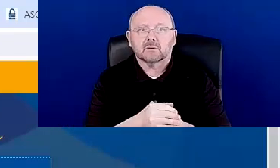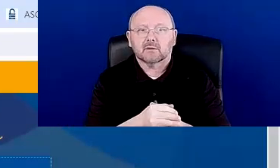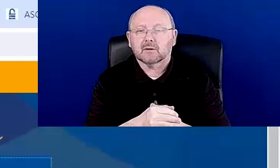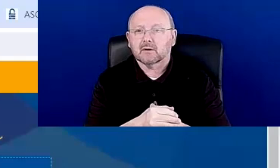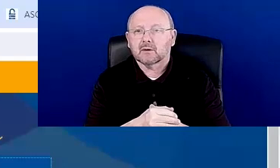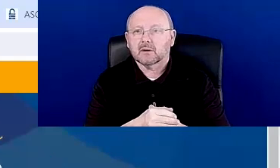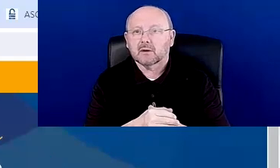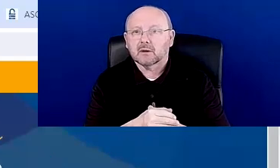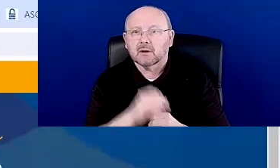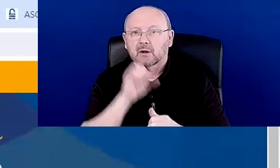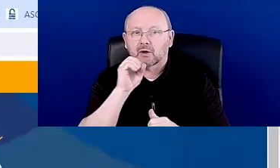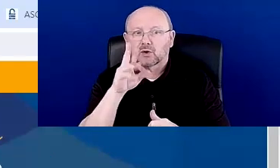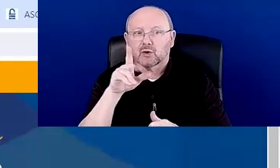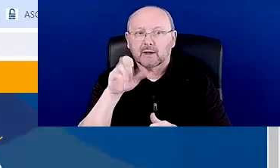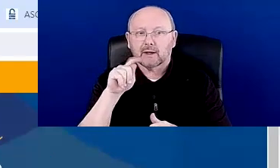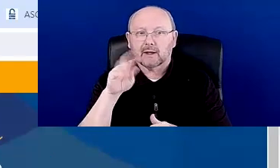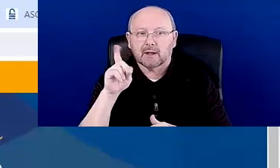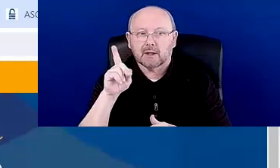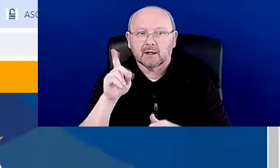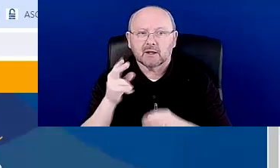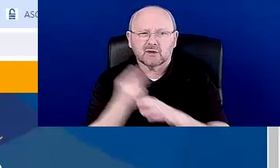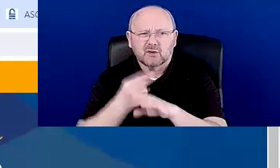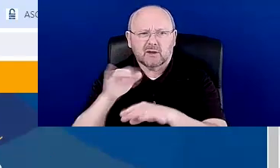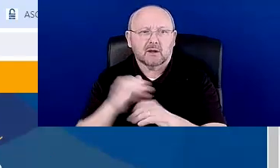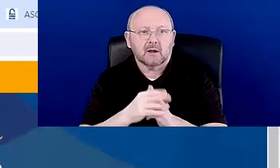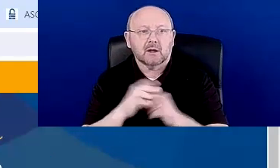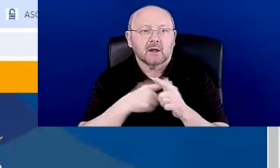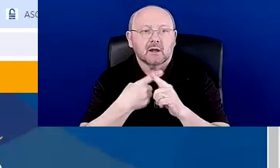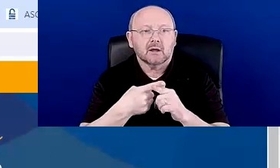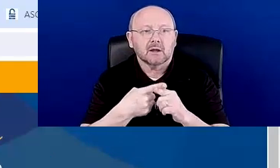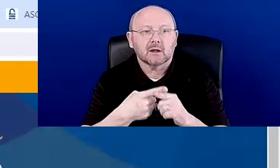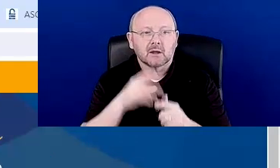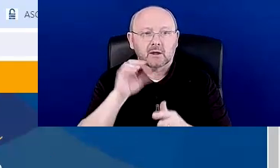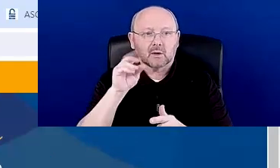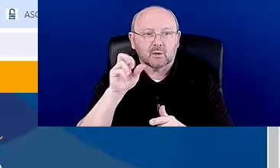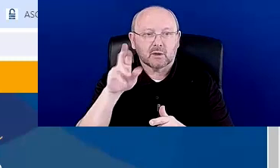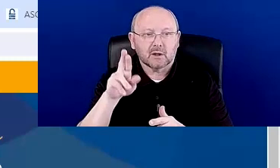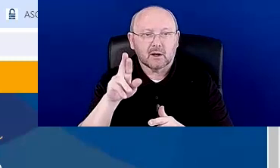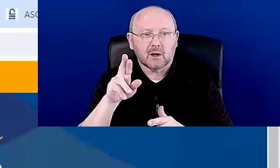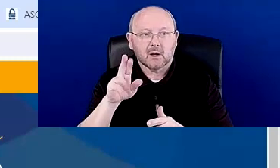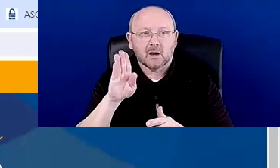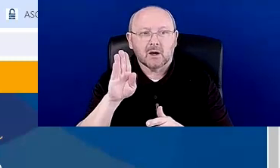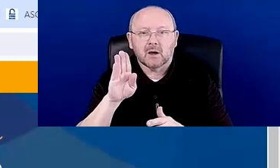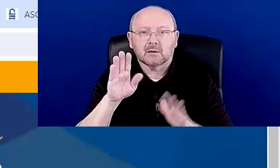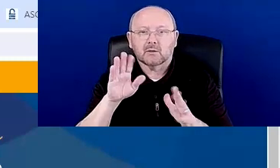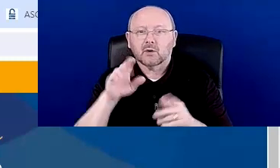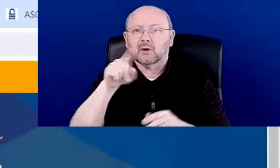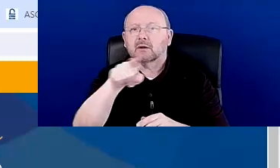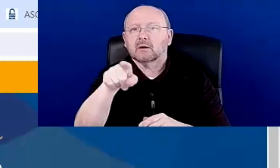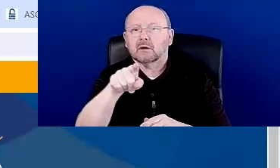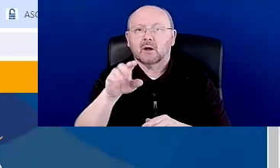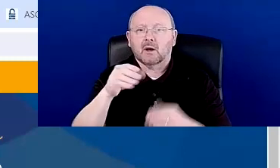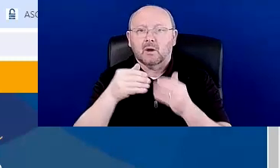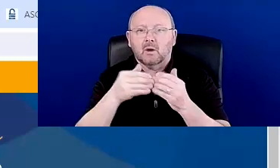collections and then there is a, um, if you go to OER by discipline. Oh, actually there's a link right here. Discipline.